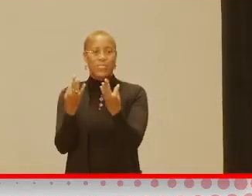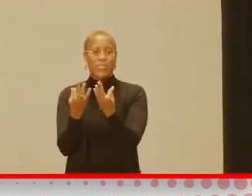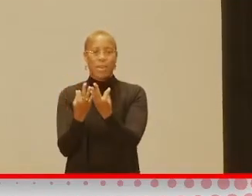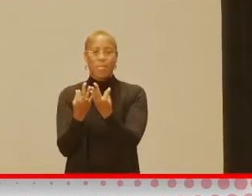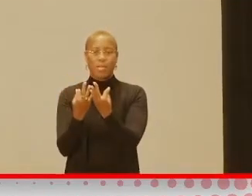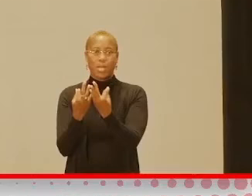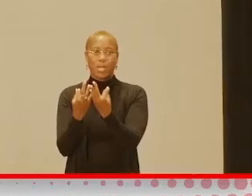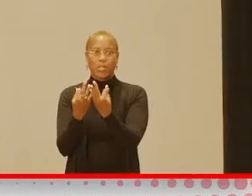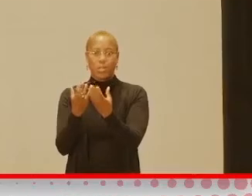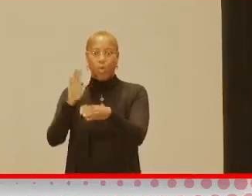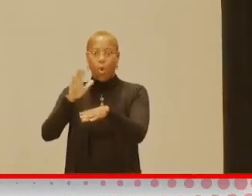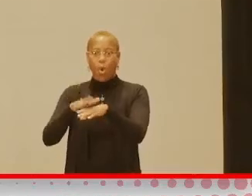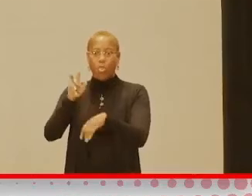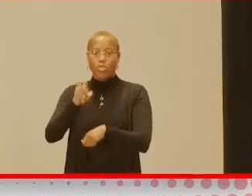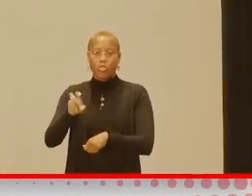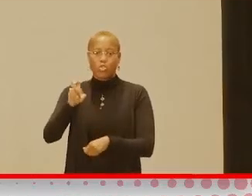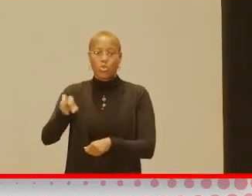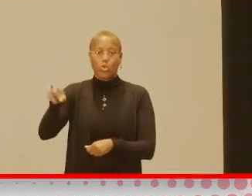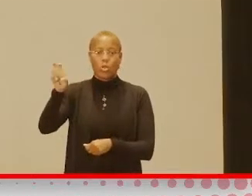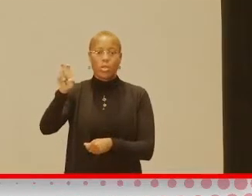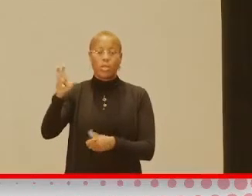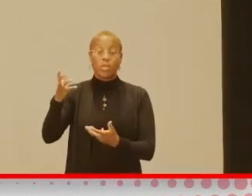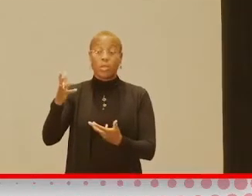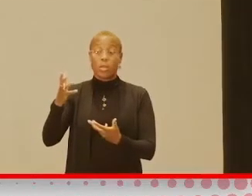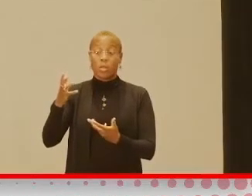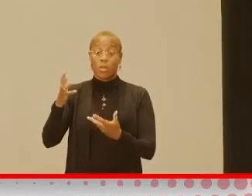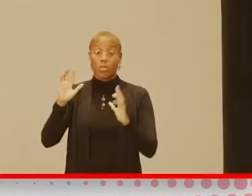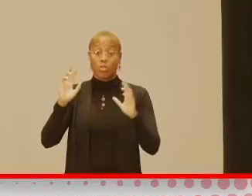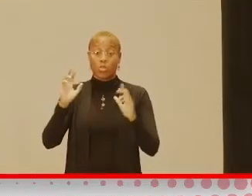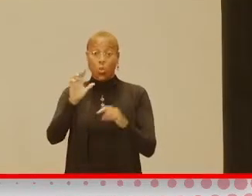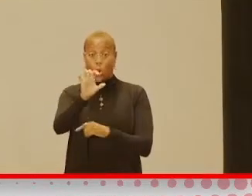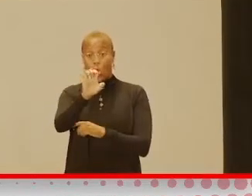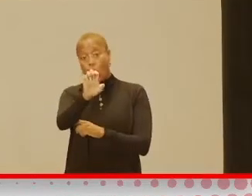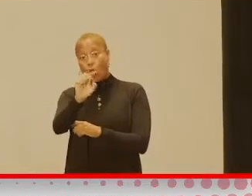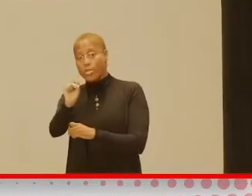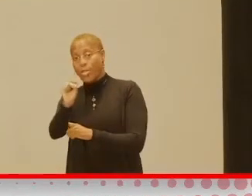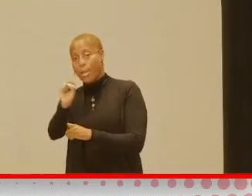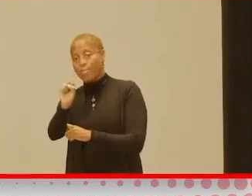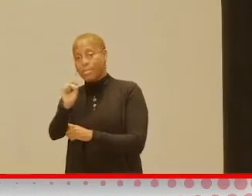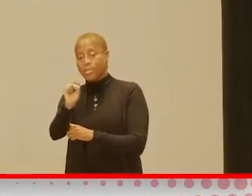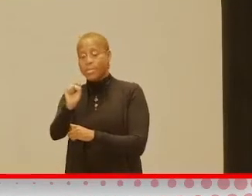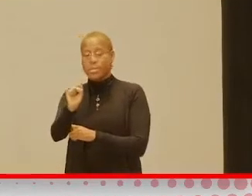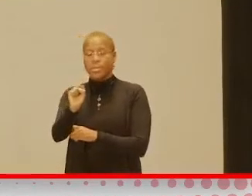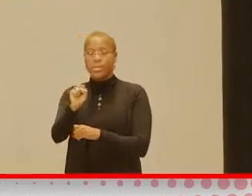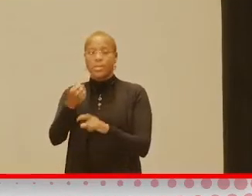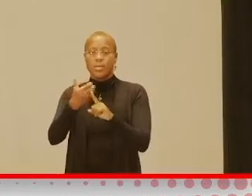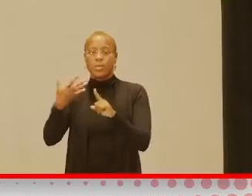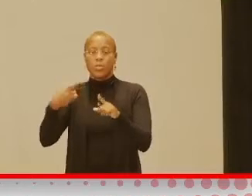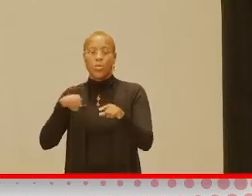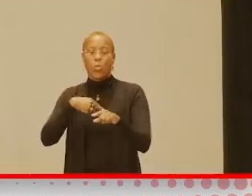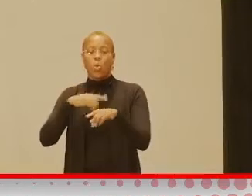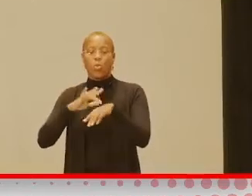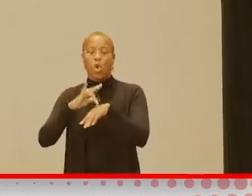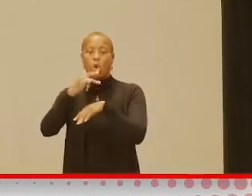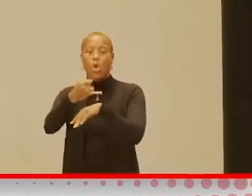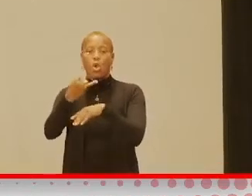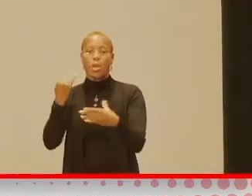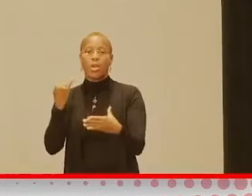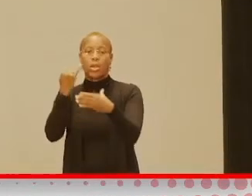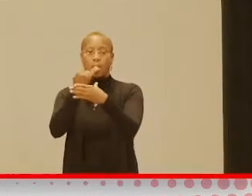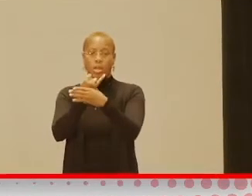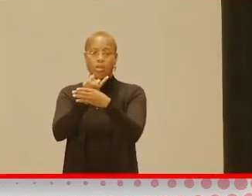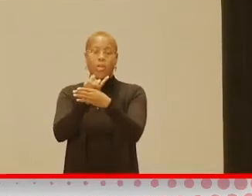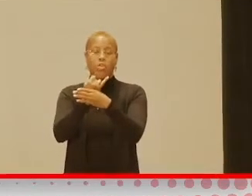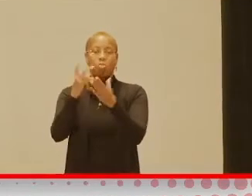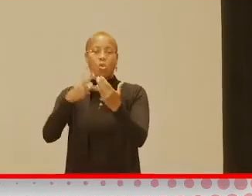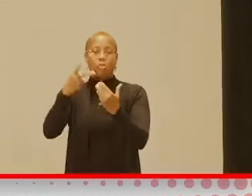on this journey. So early steps. We're going to talk a little bit about early steps. We are the early intervention program in the state of